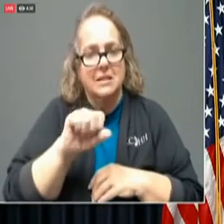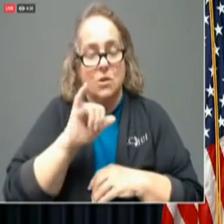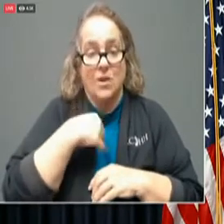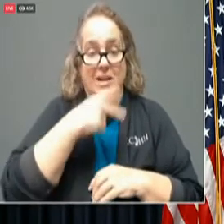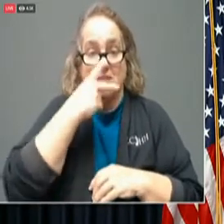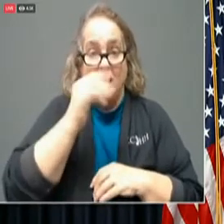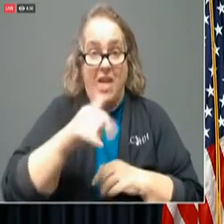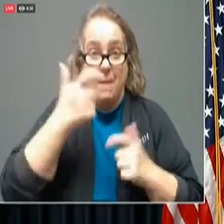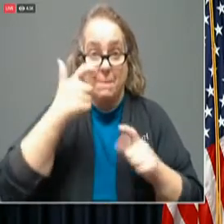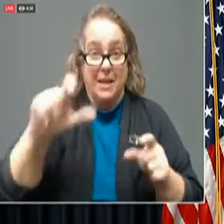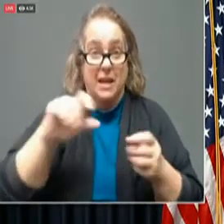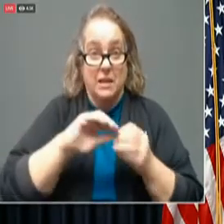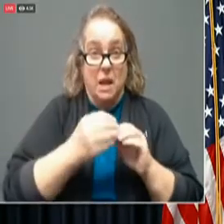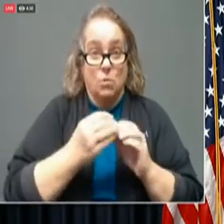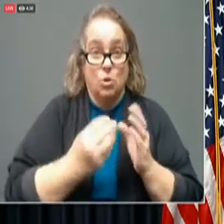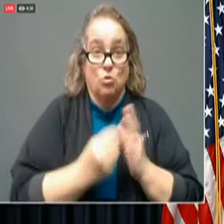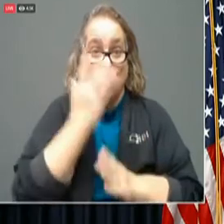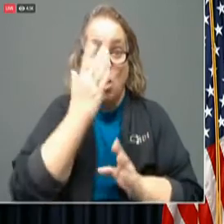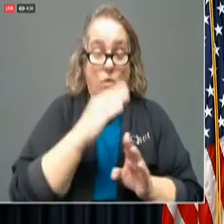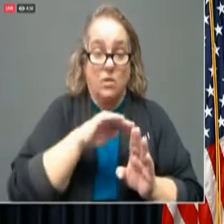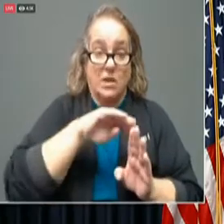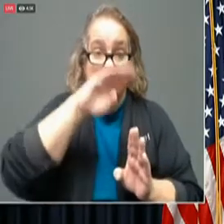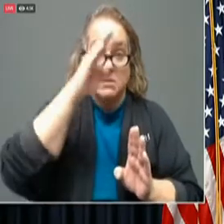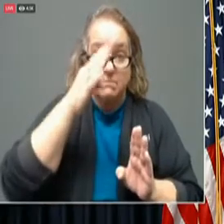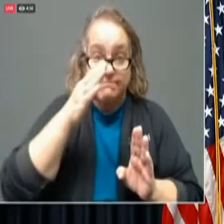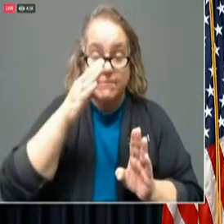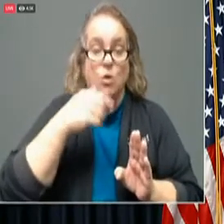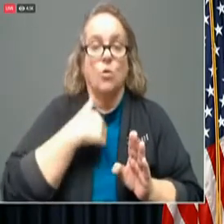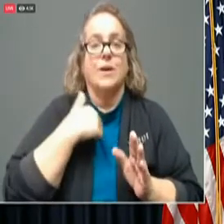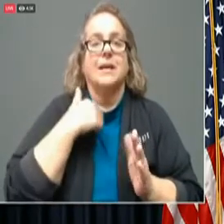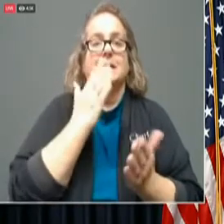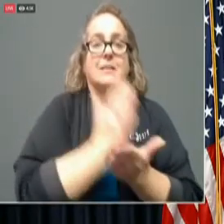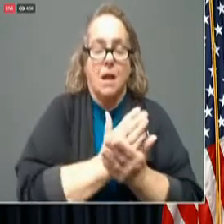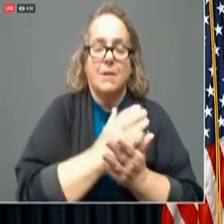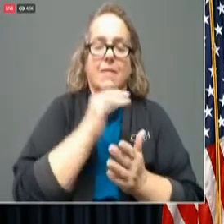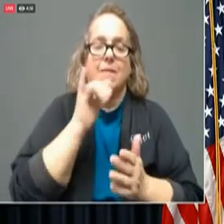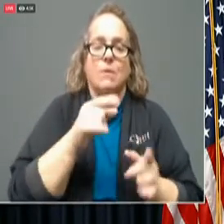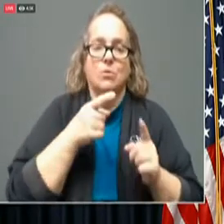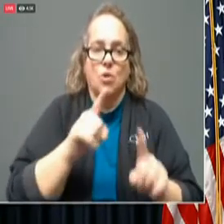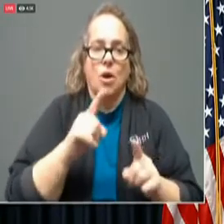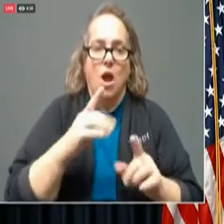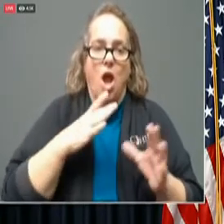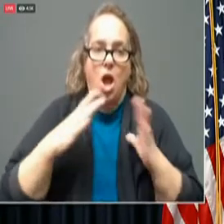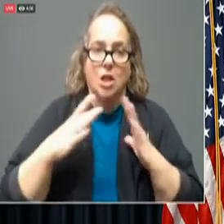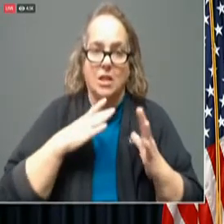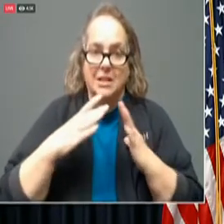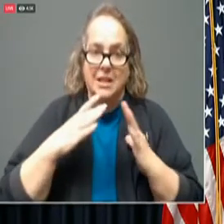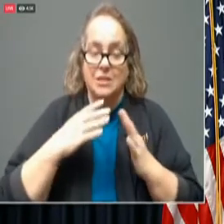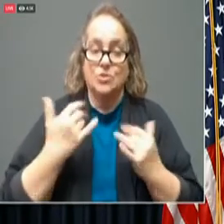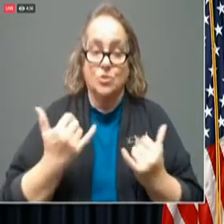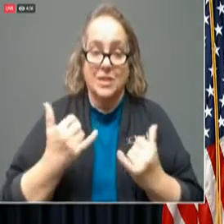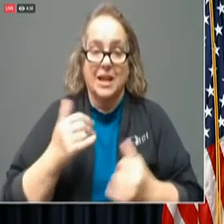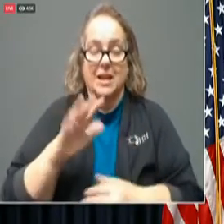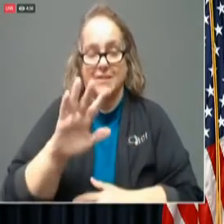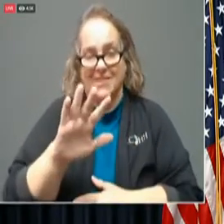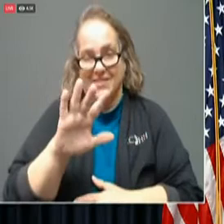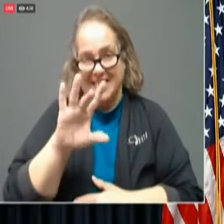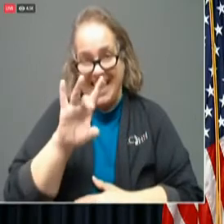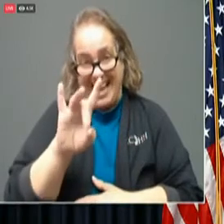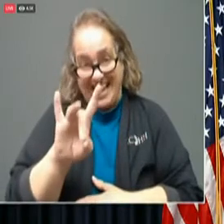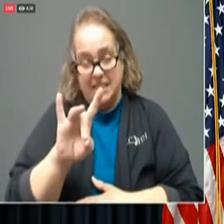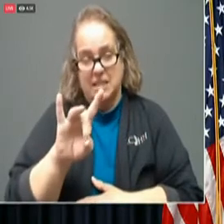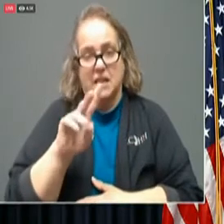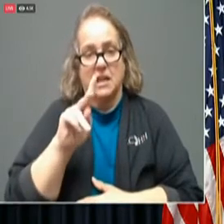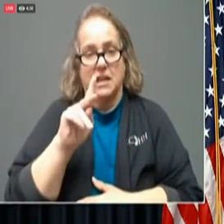stop as we've seen the post holiday bump. Today, 58 Kentucky families